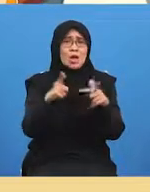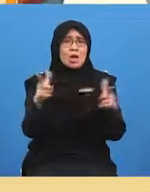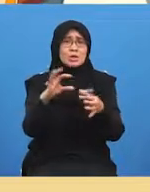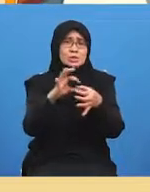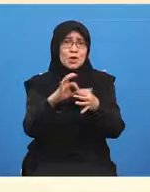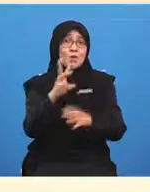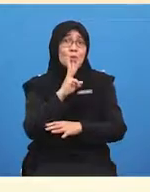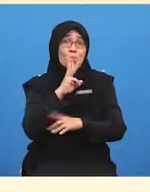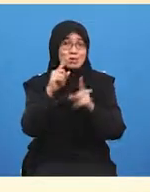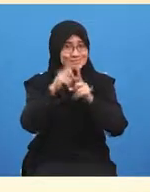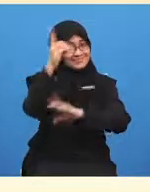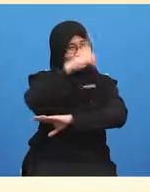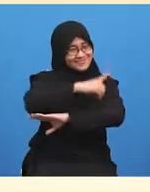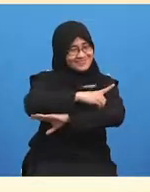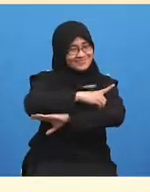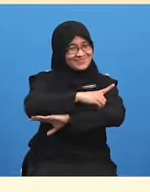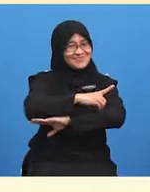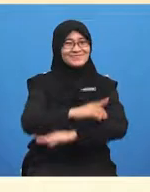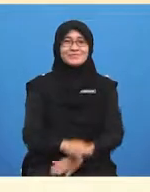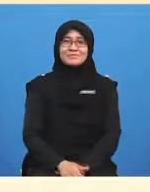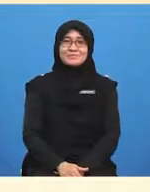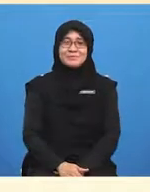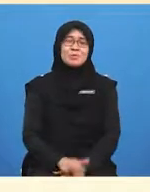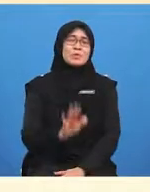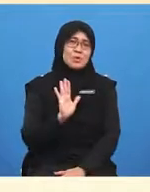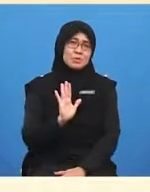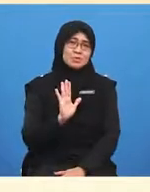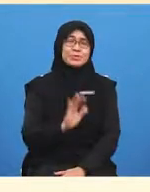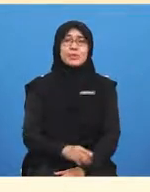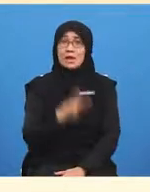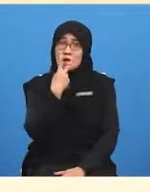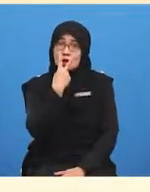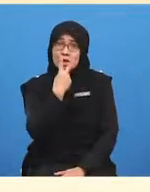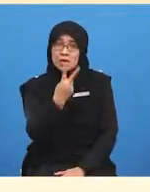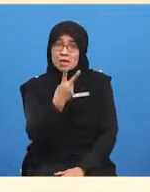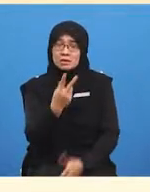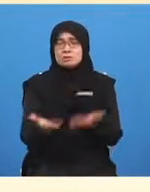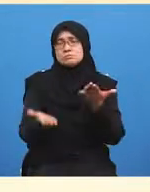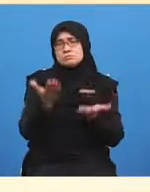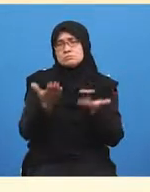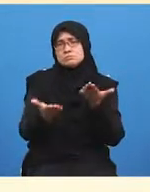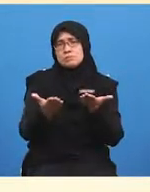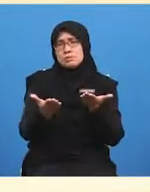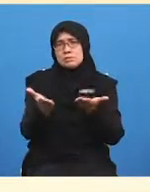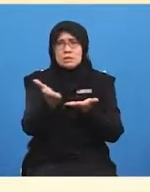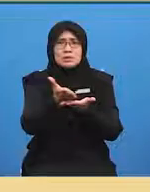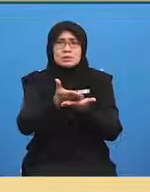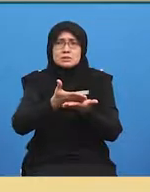today that's not what i'm thinking of though look maybe somewhere